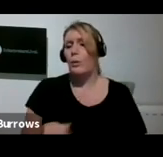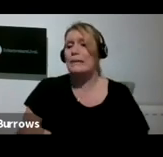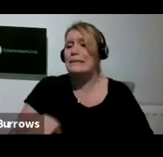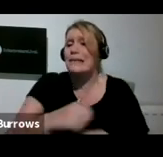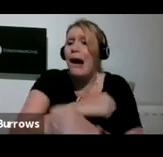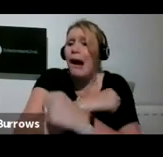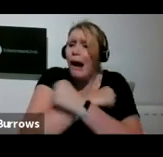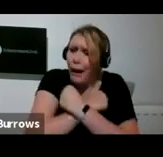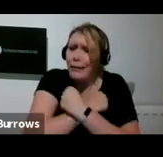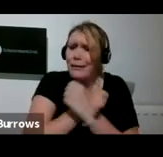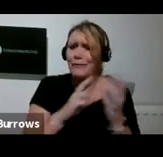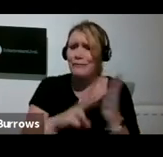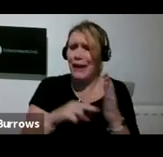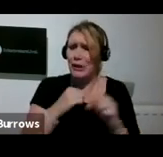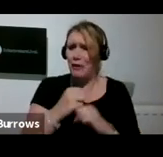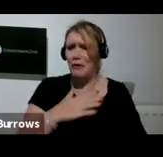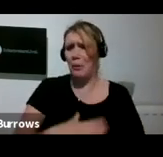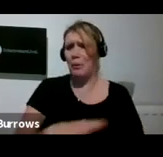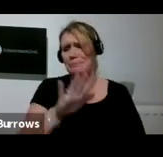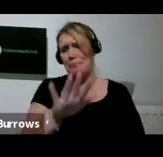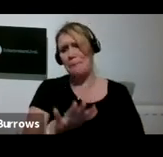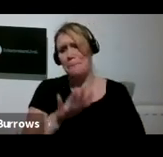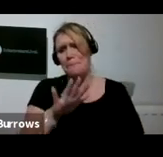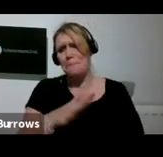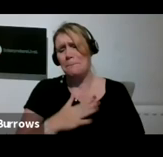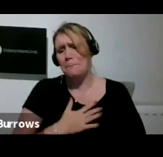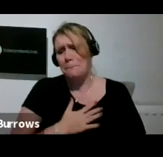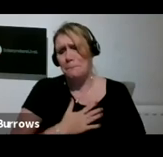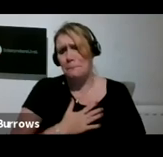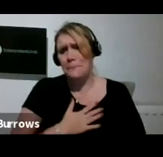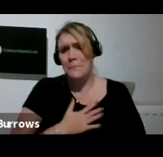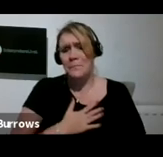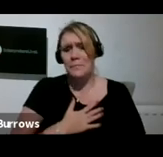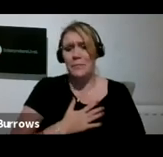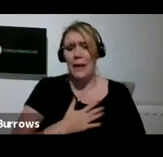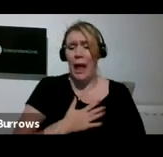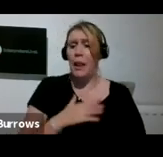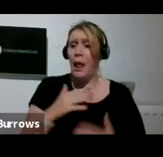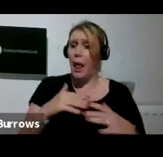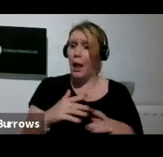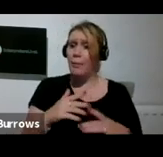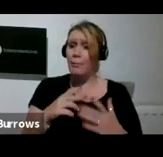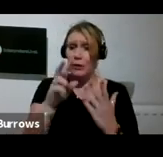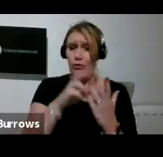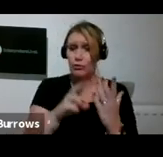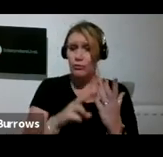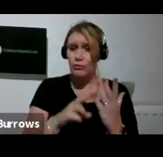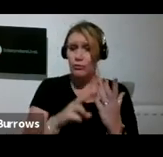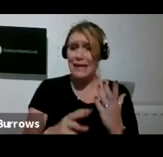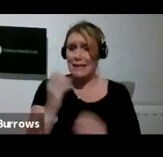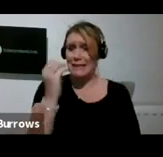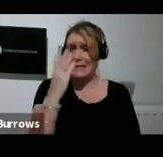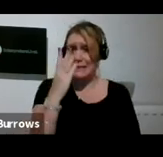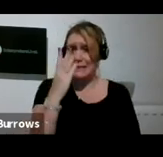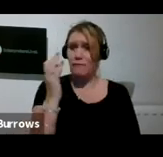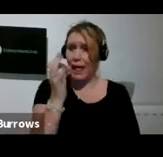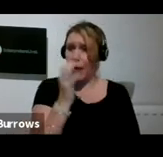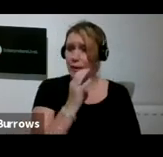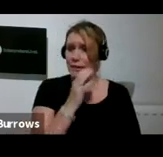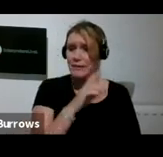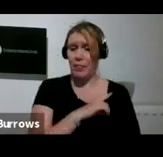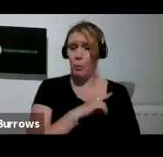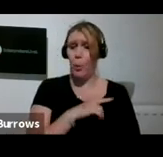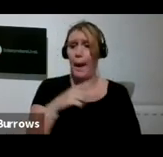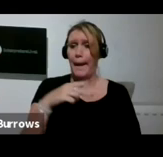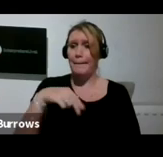I wanted to console him. I was reading about some flowers, as I said earlier, and how that was what he painted them for. And I wanted